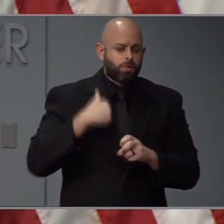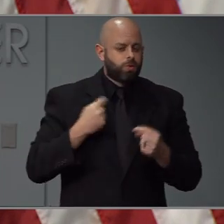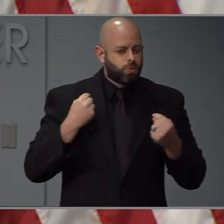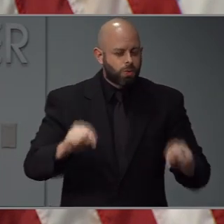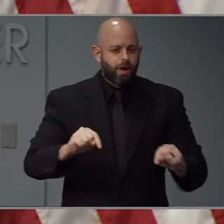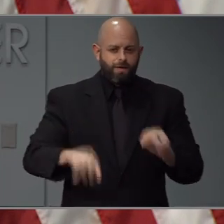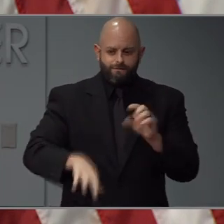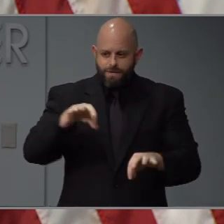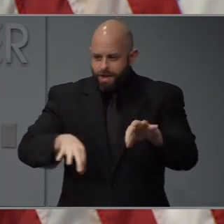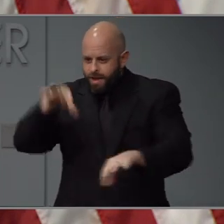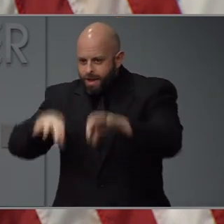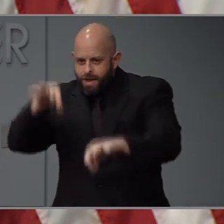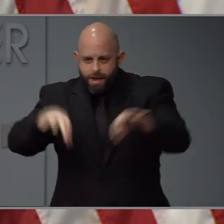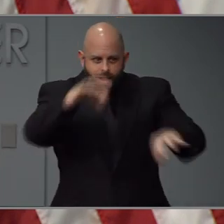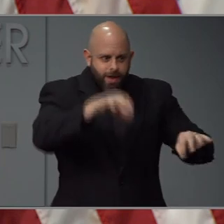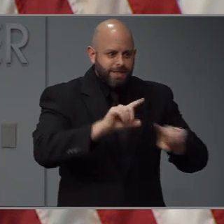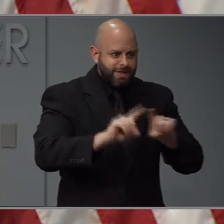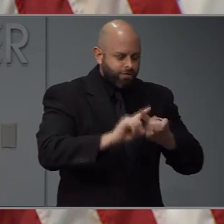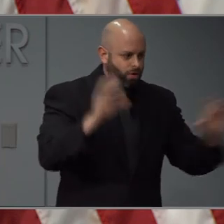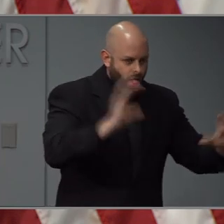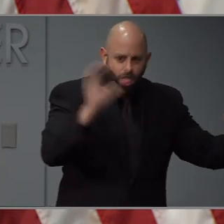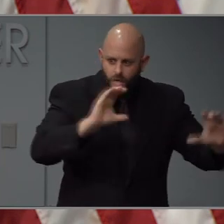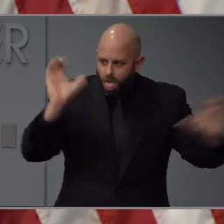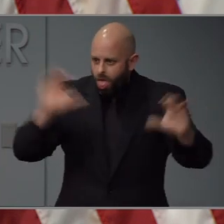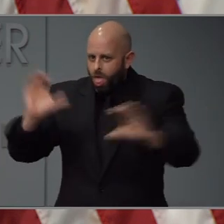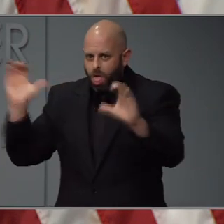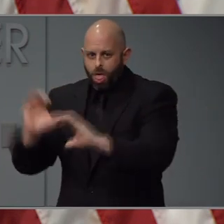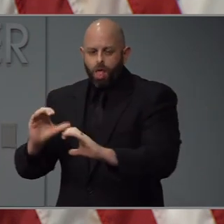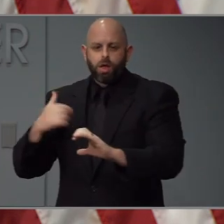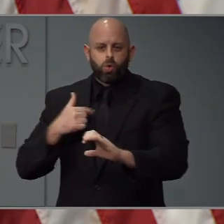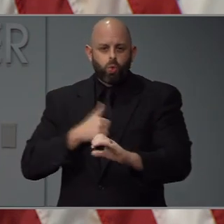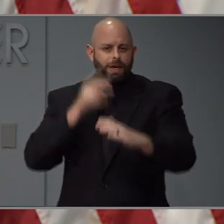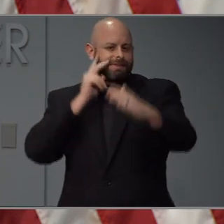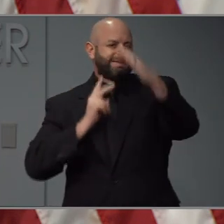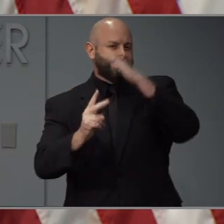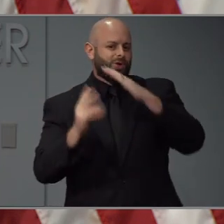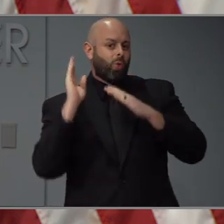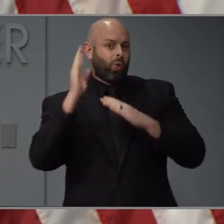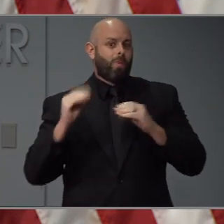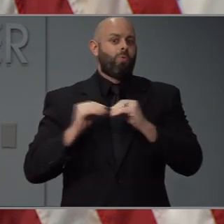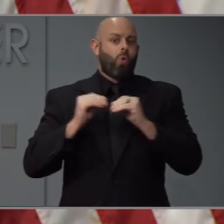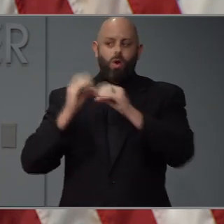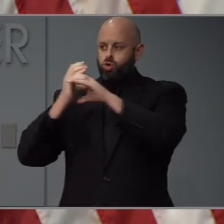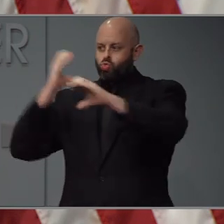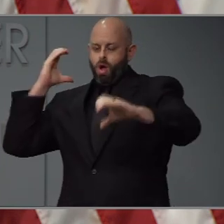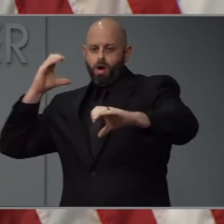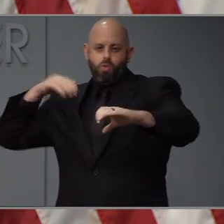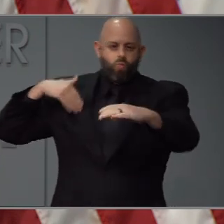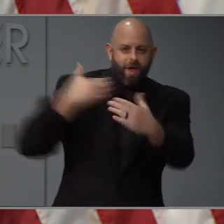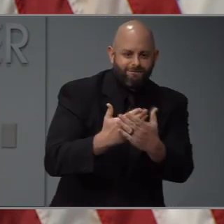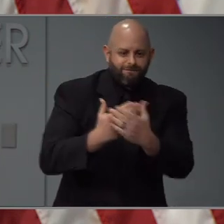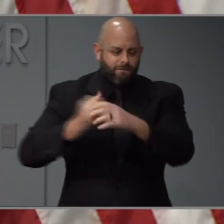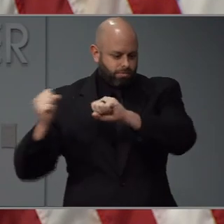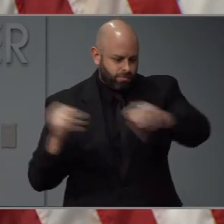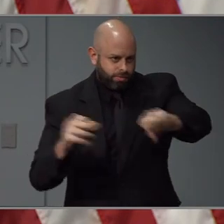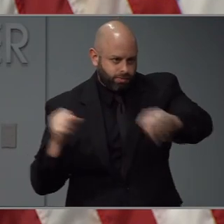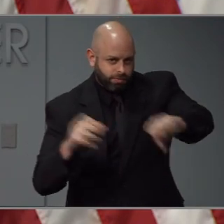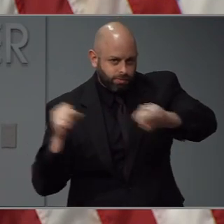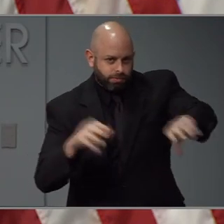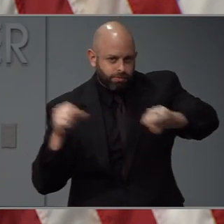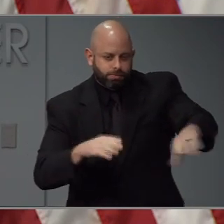resources. We anticipate that we're going to be getting some of those larger shipments hopefully in the next